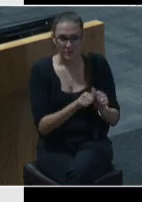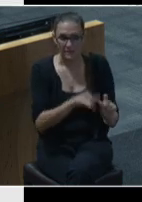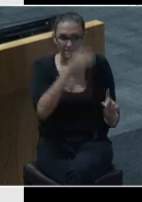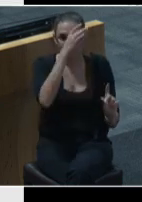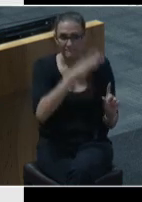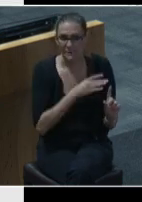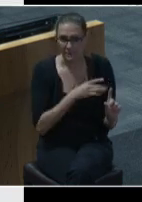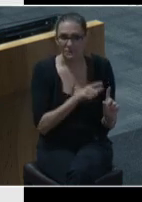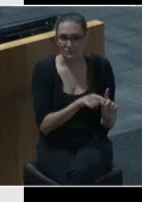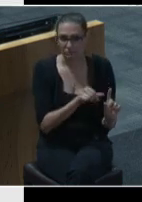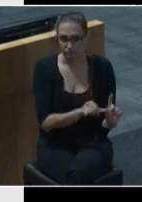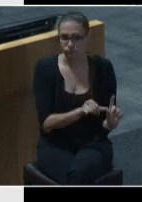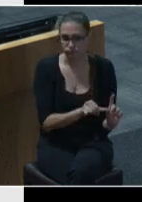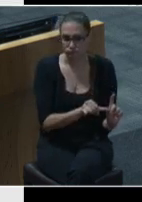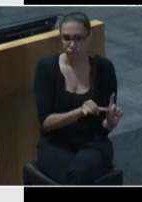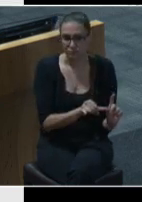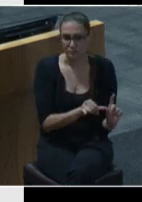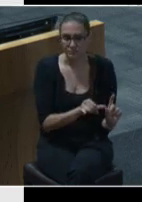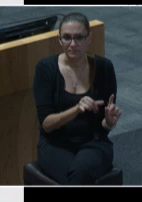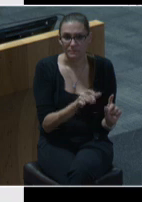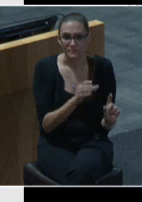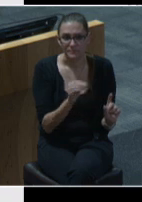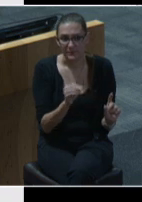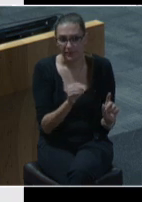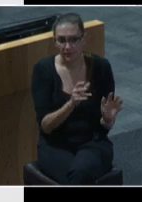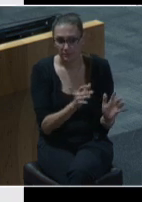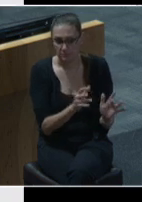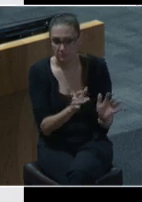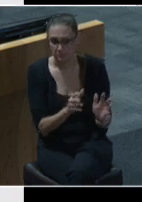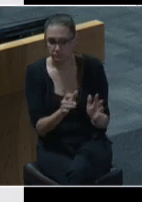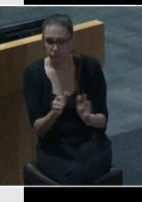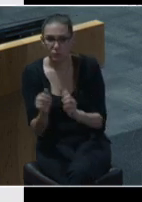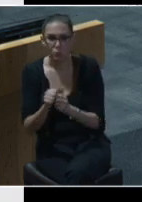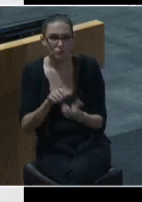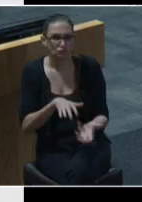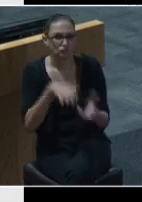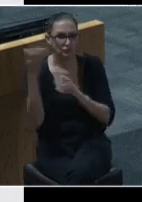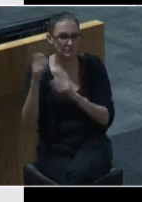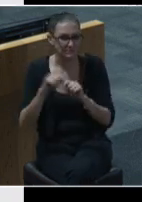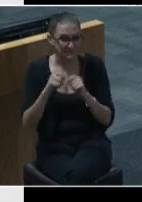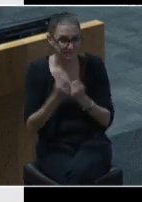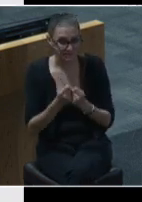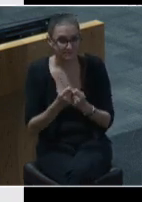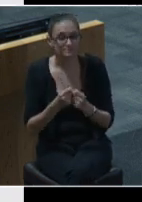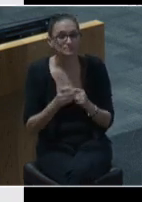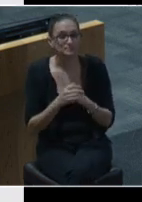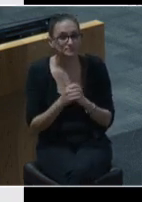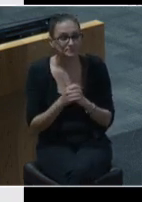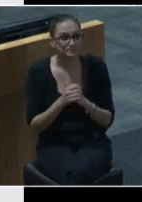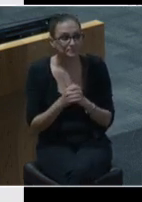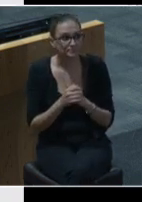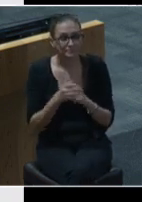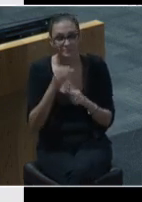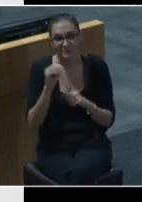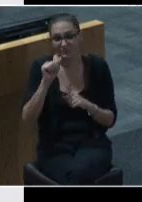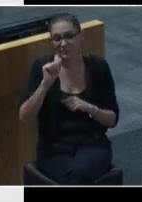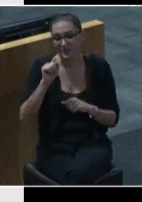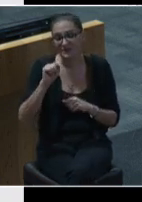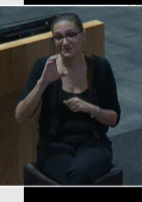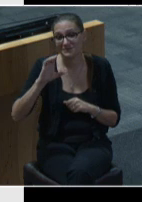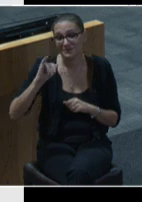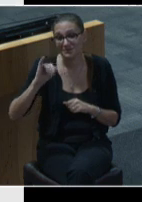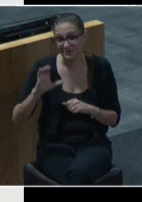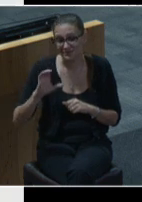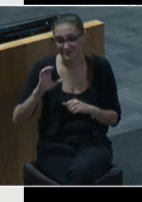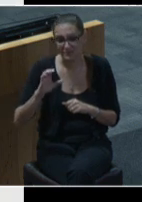and i was able to call the mobile crisis team and then between the mobile crisis team from integral care and i we were able to